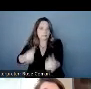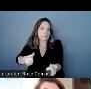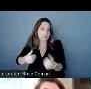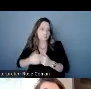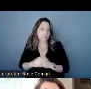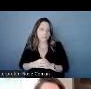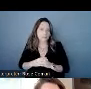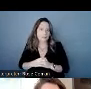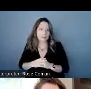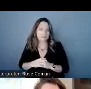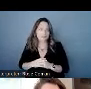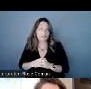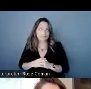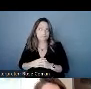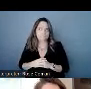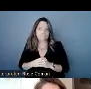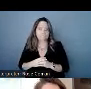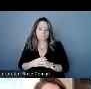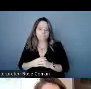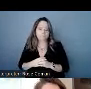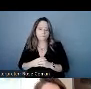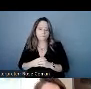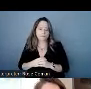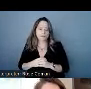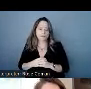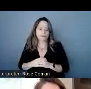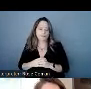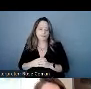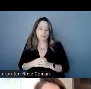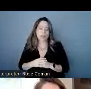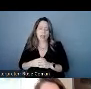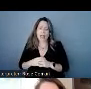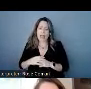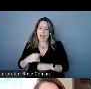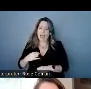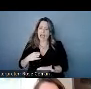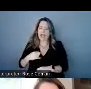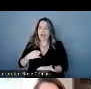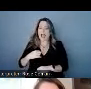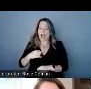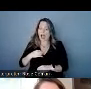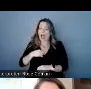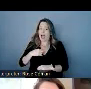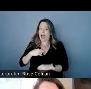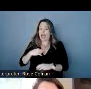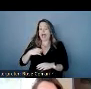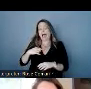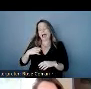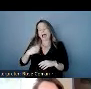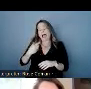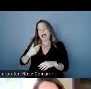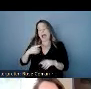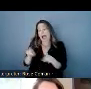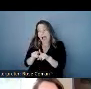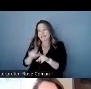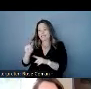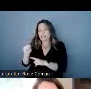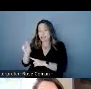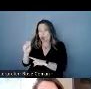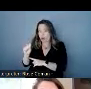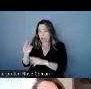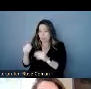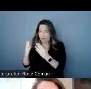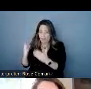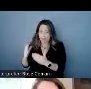i don't think that there at least as a trs provider when it comes to accessibility i don't think there